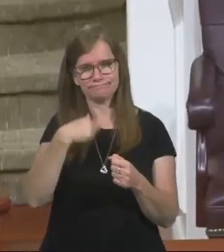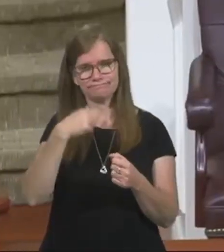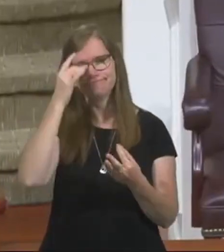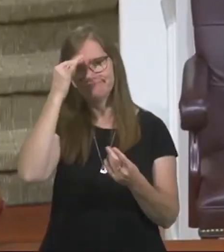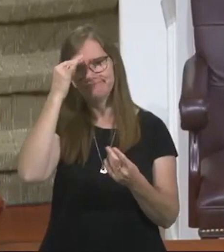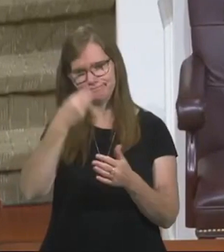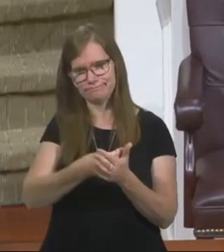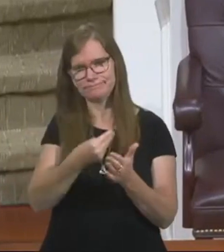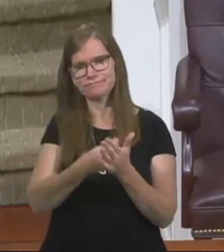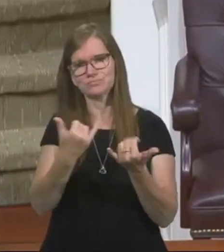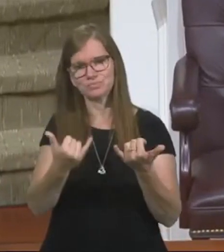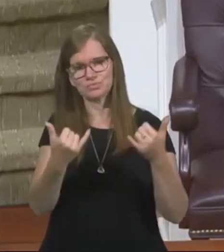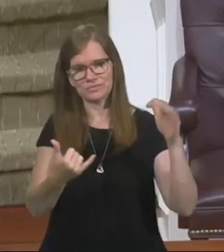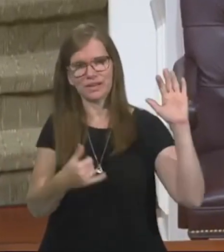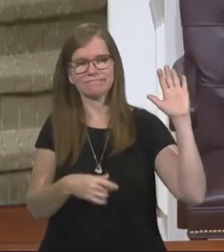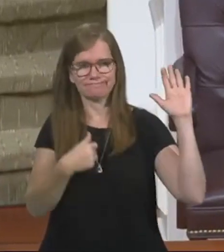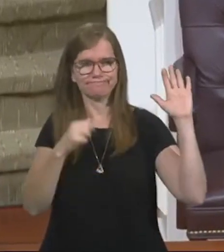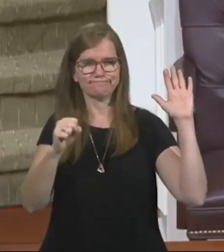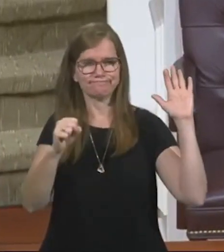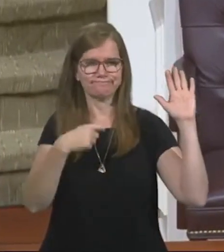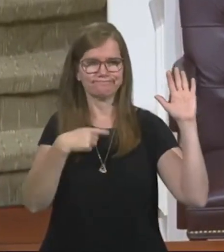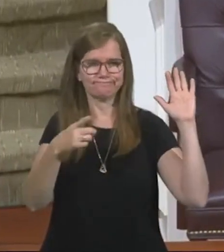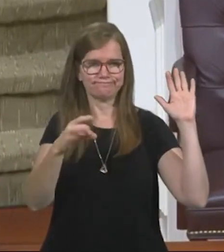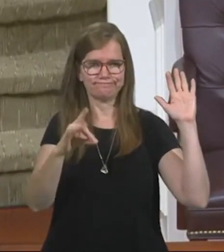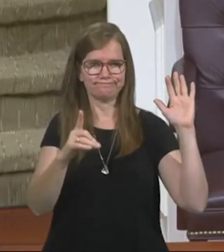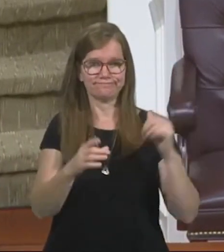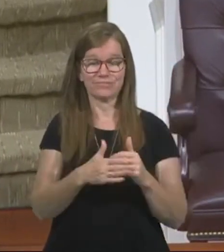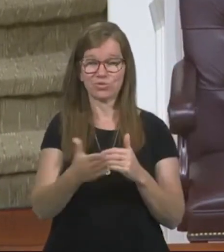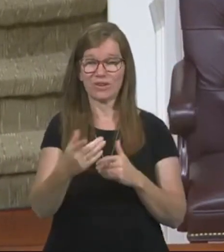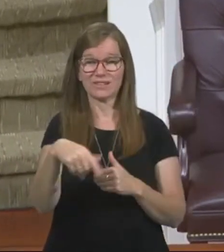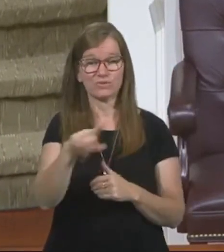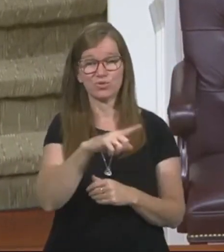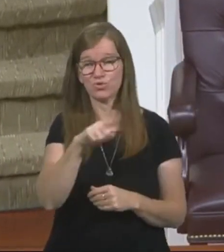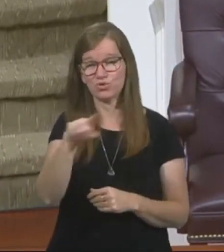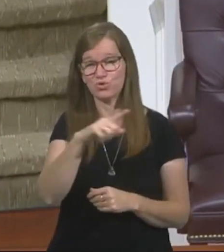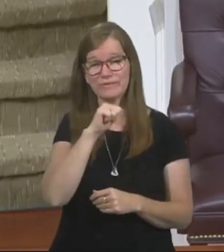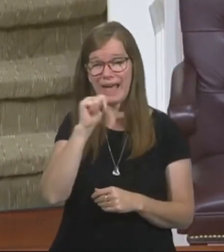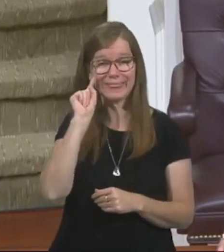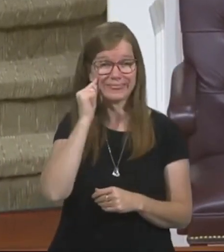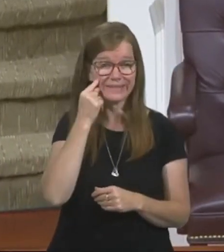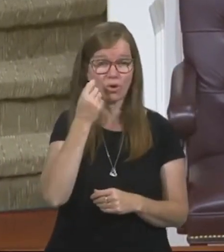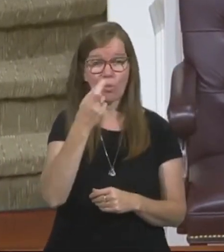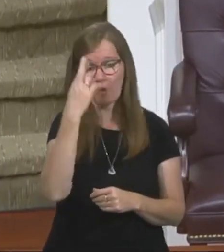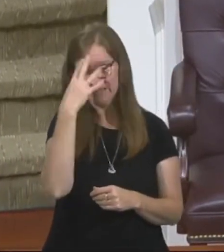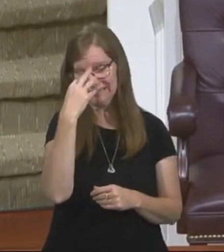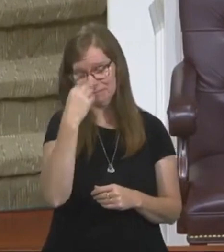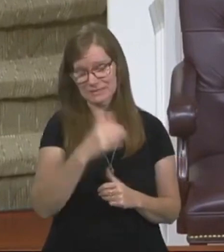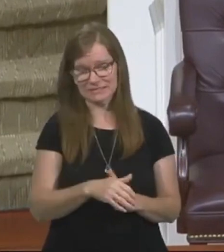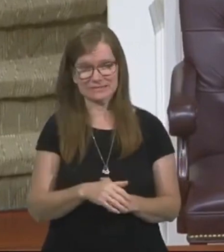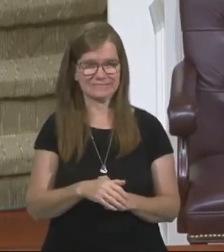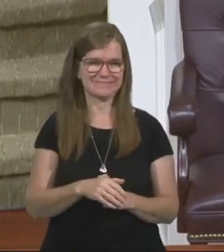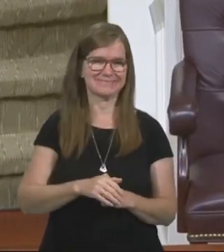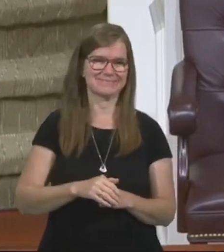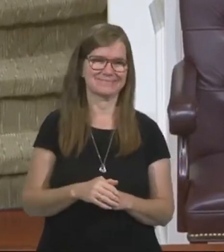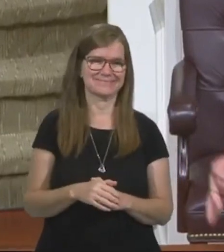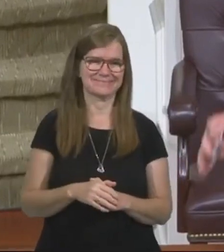money today, would you raise your hand already? The rest of you, you're just not thinking or you were asleep when I just told you that.